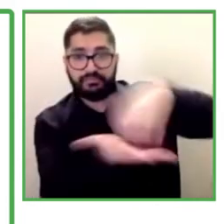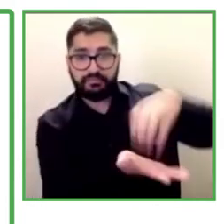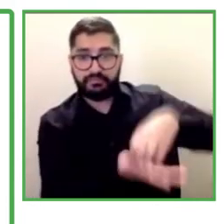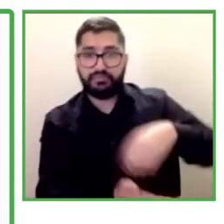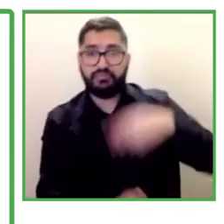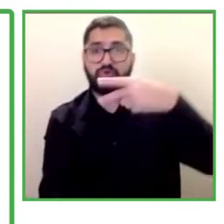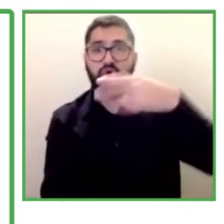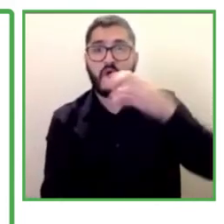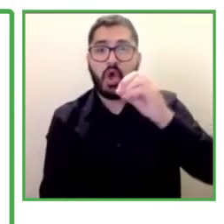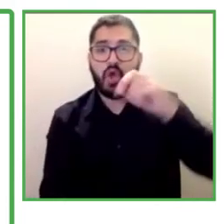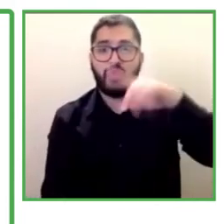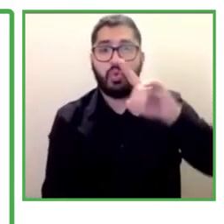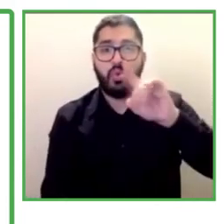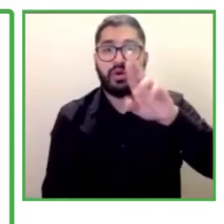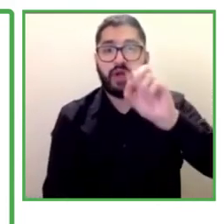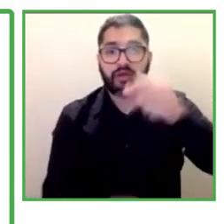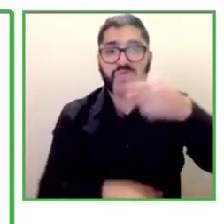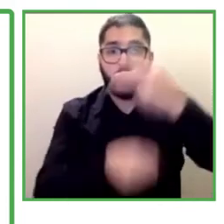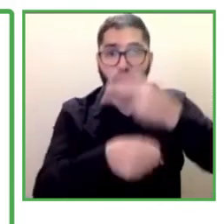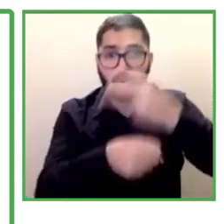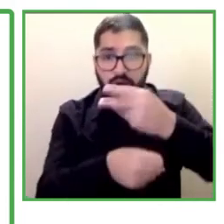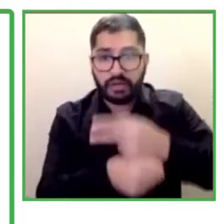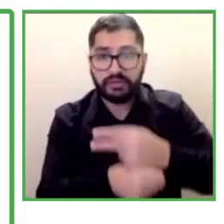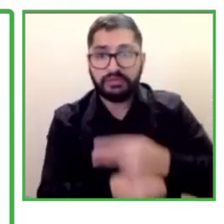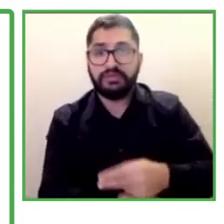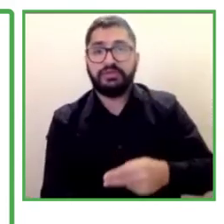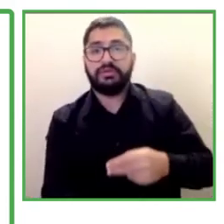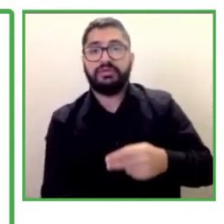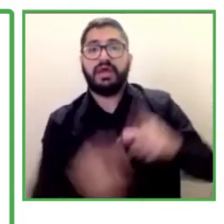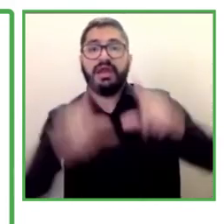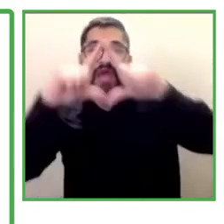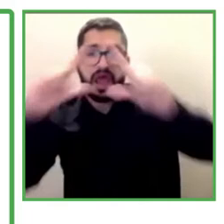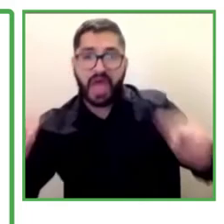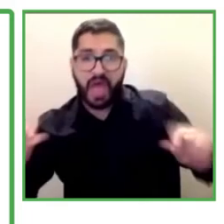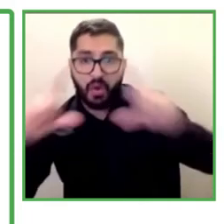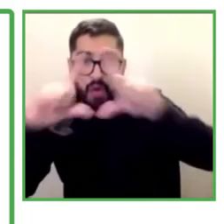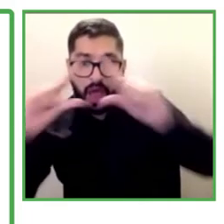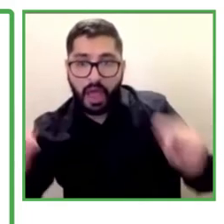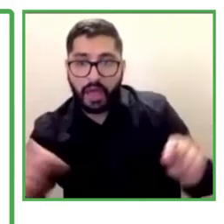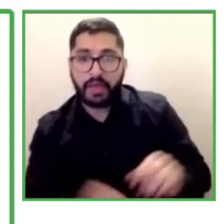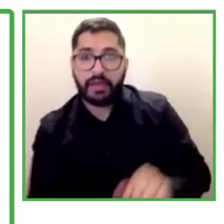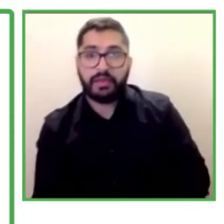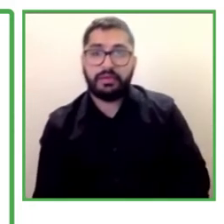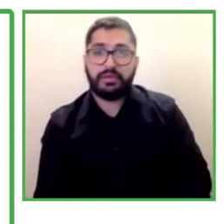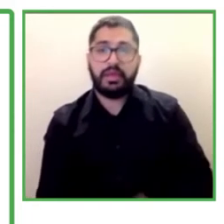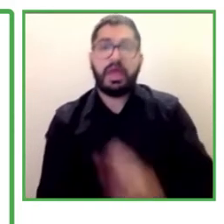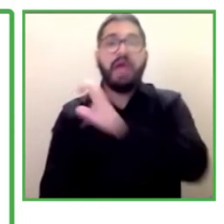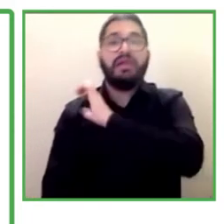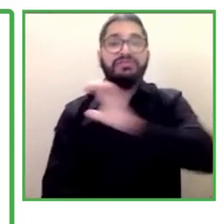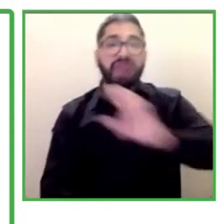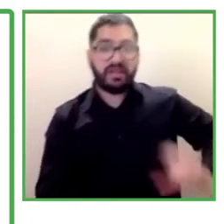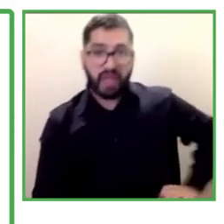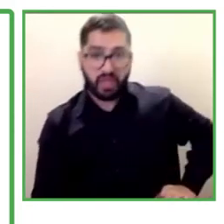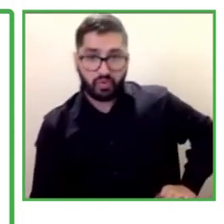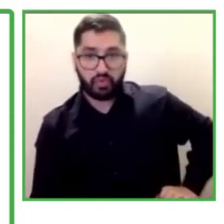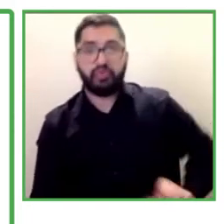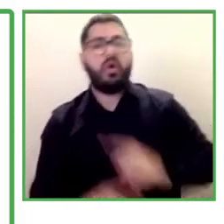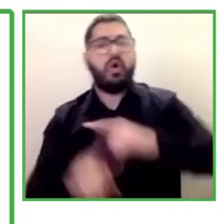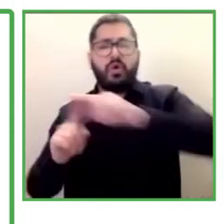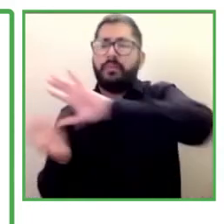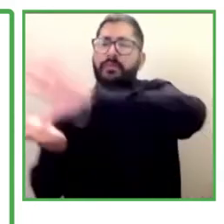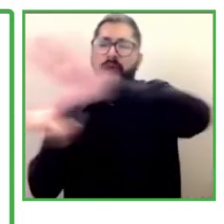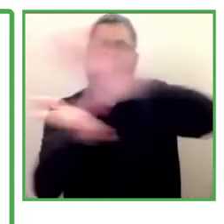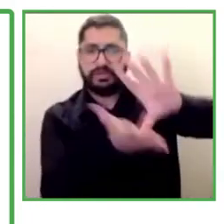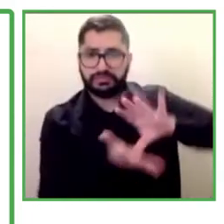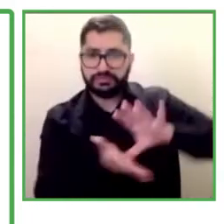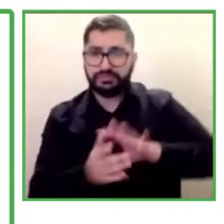and other cities. And in time, we will do our contribution in Santiago de Chile. And finally,